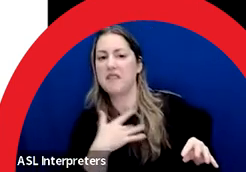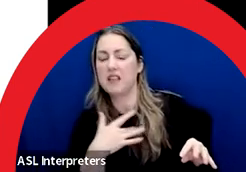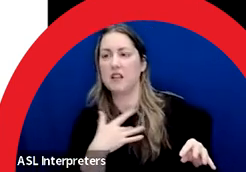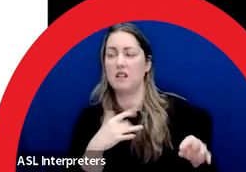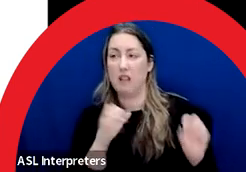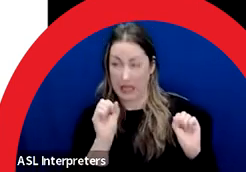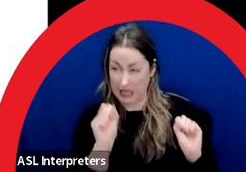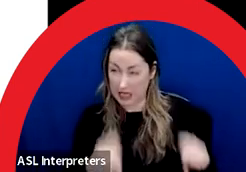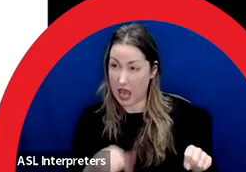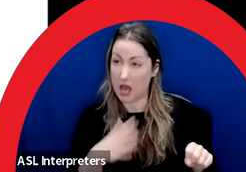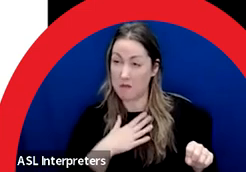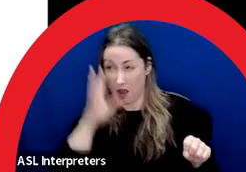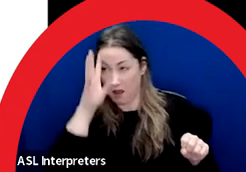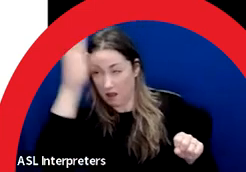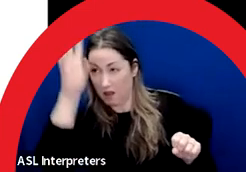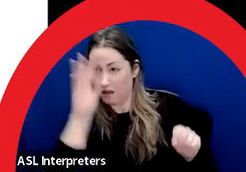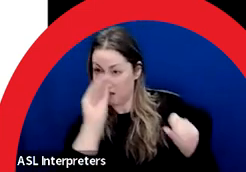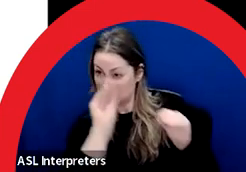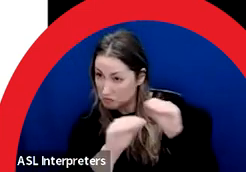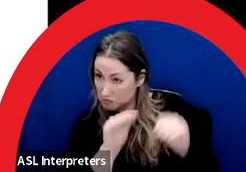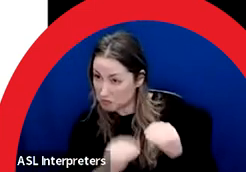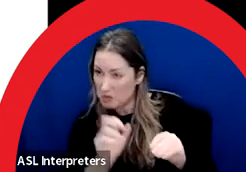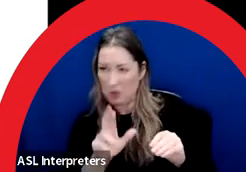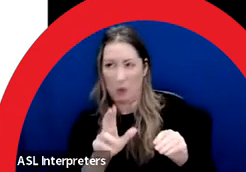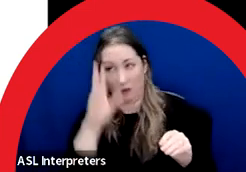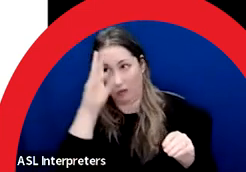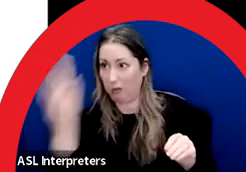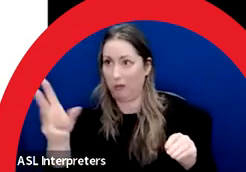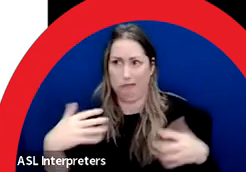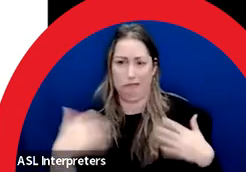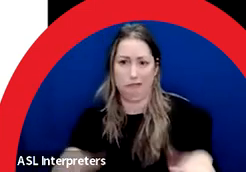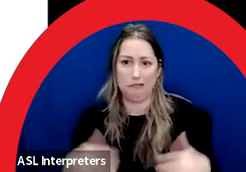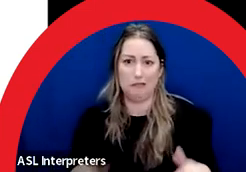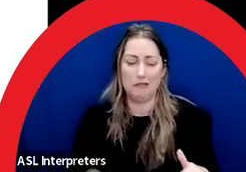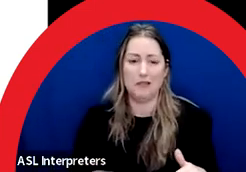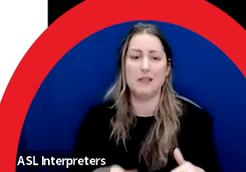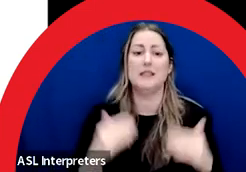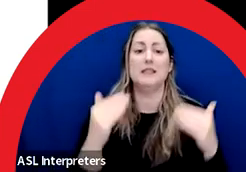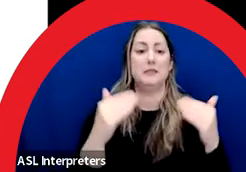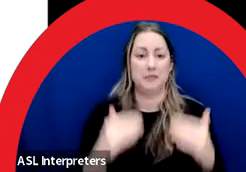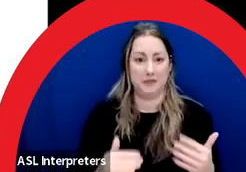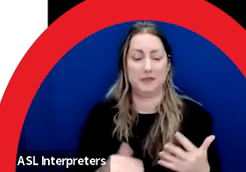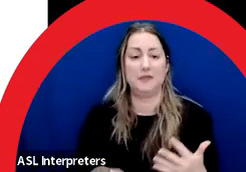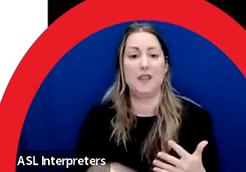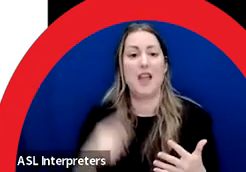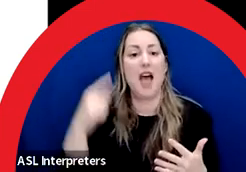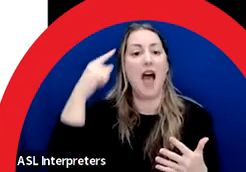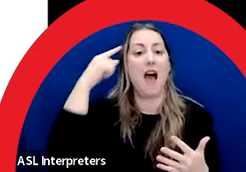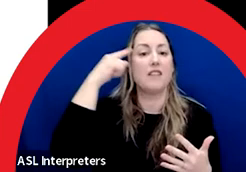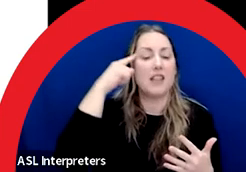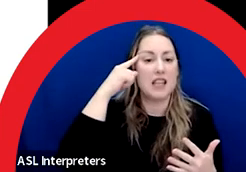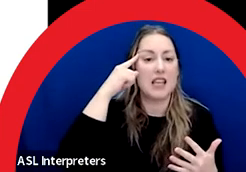Keeping in mind methods of duration. Sorry, methods and duration of installation.